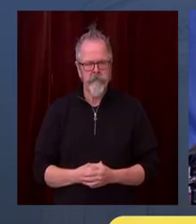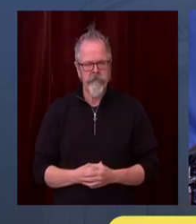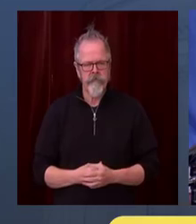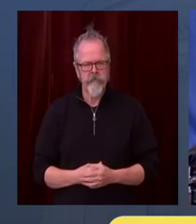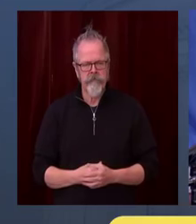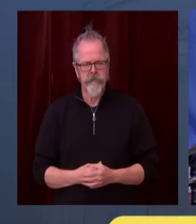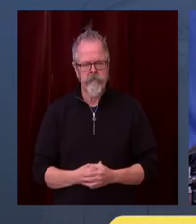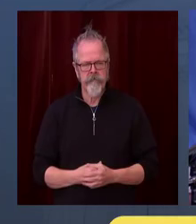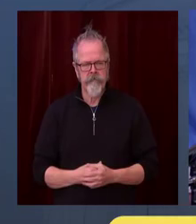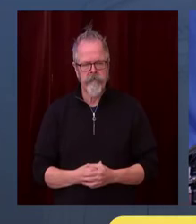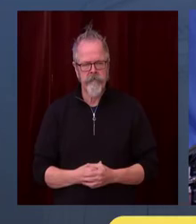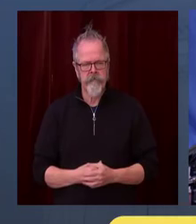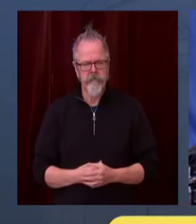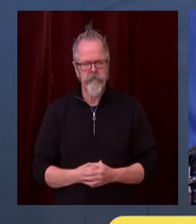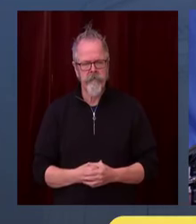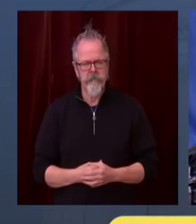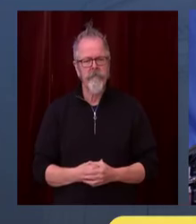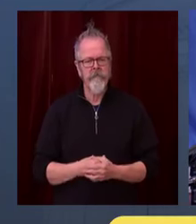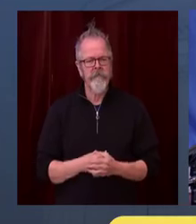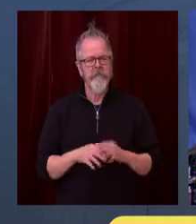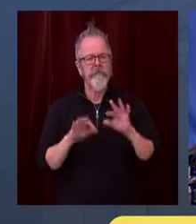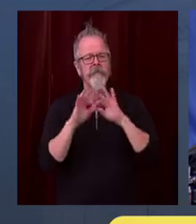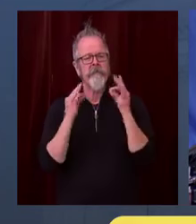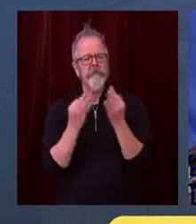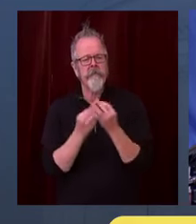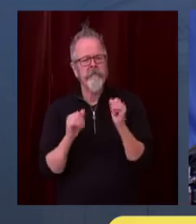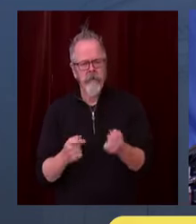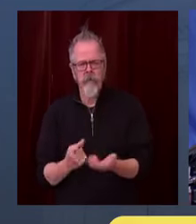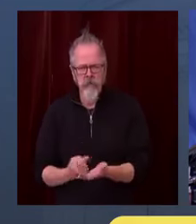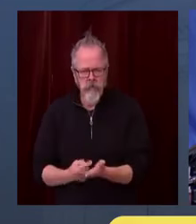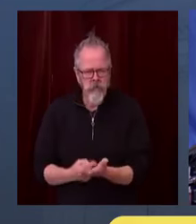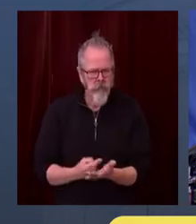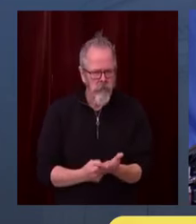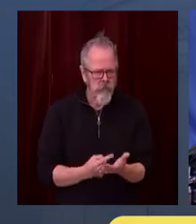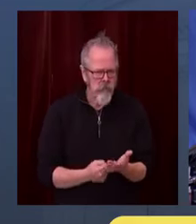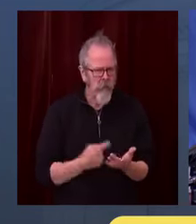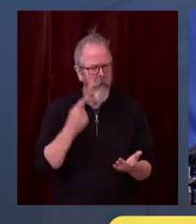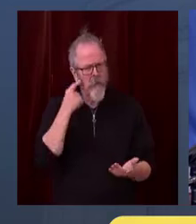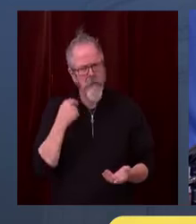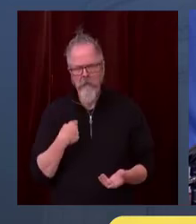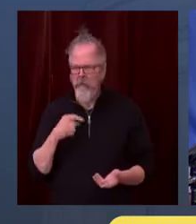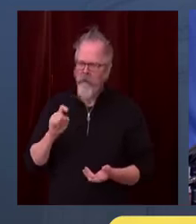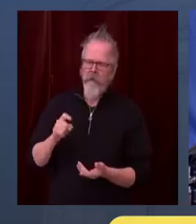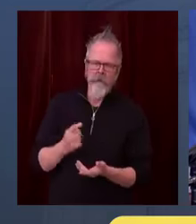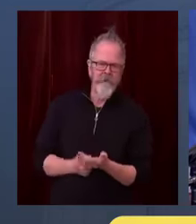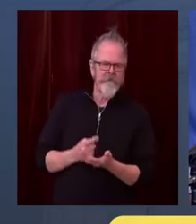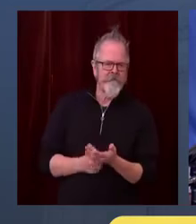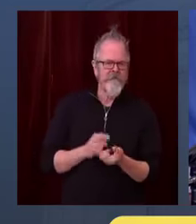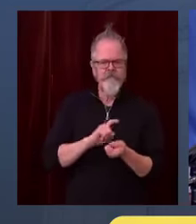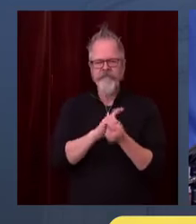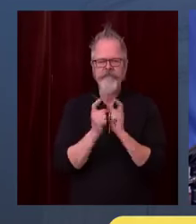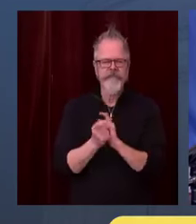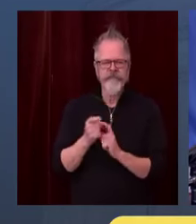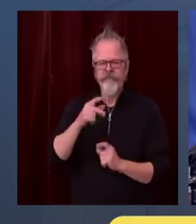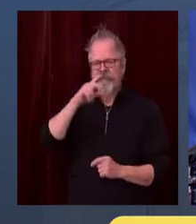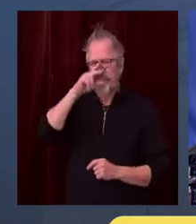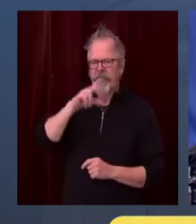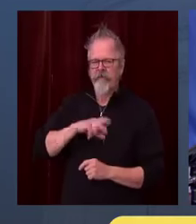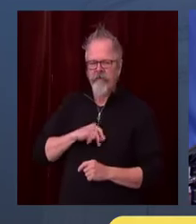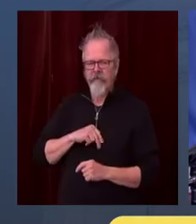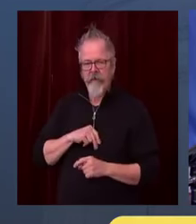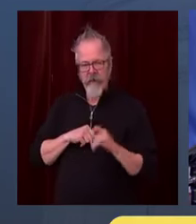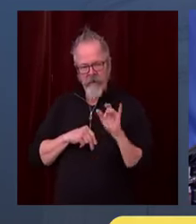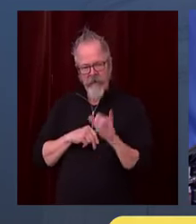celebrate Thanksgiving this year. Everybody can be a leader in that regard. And I'm encouraging people to be leaders. Have that conversation. Think about it.